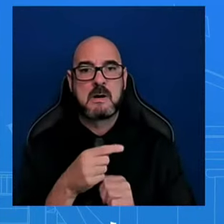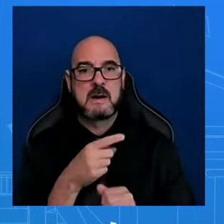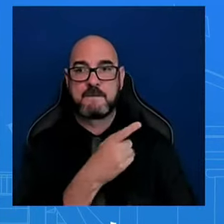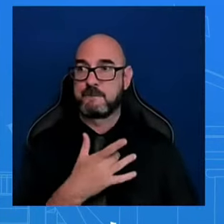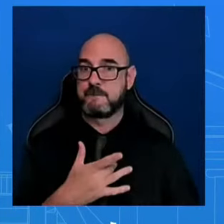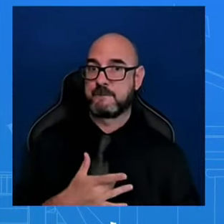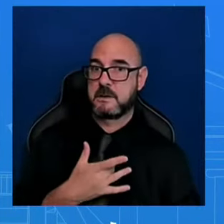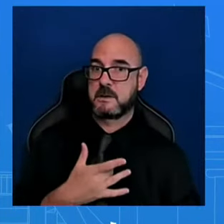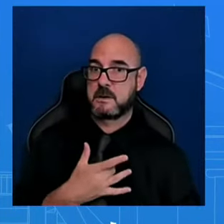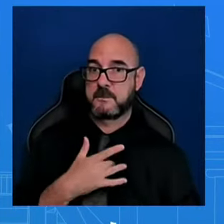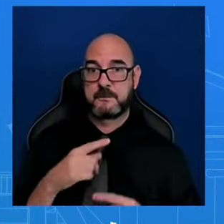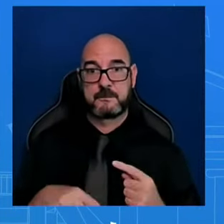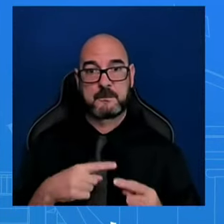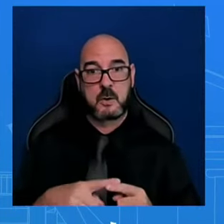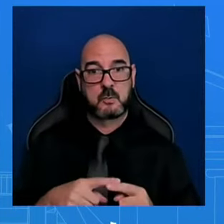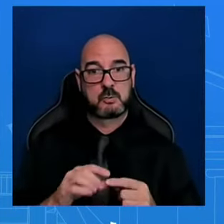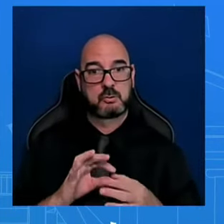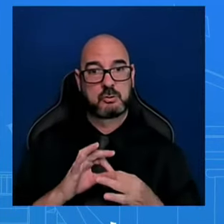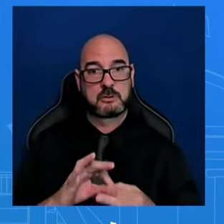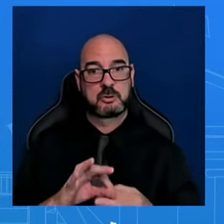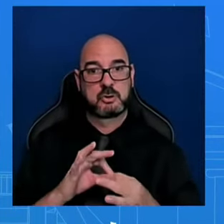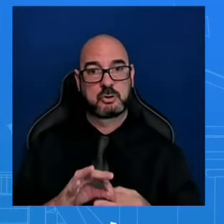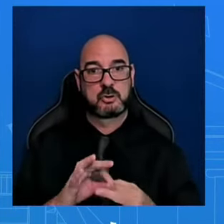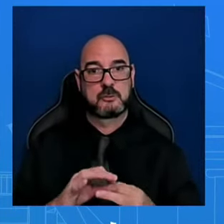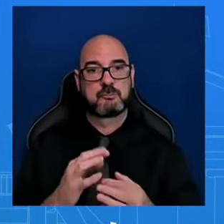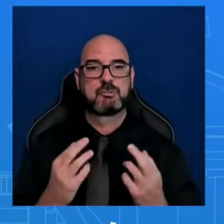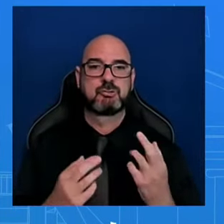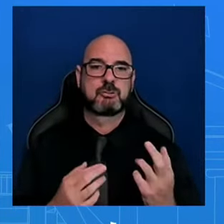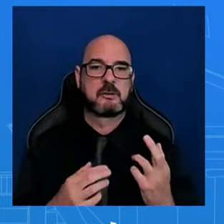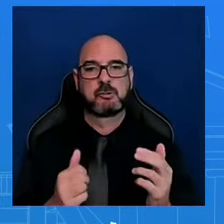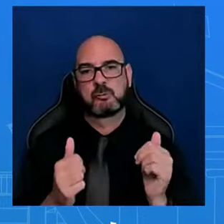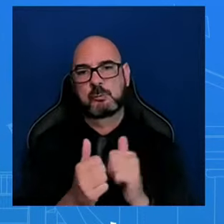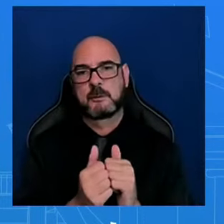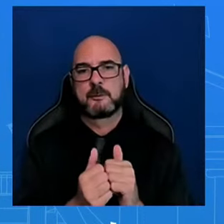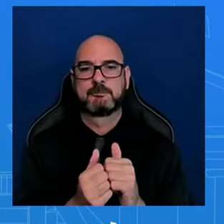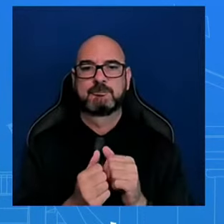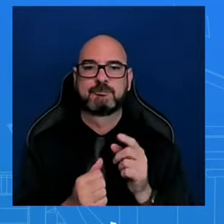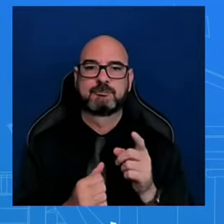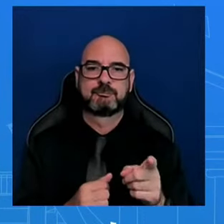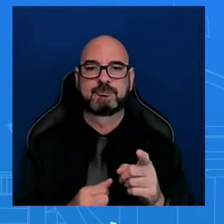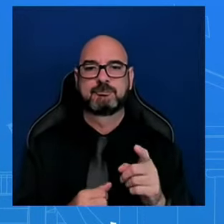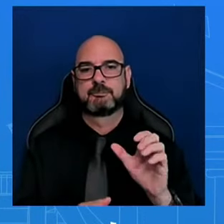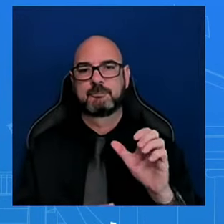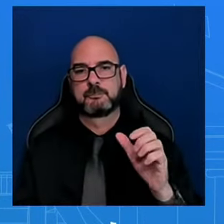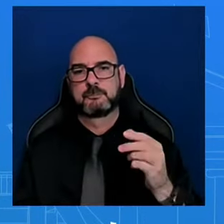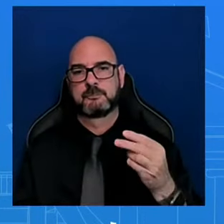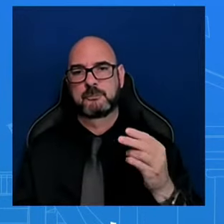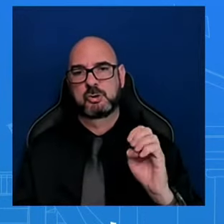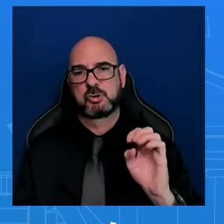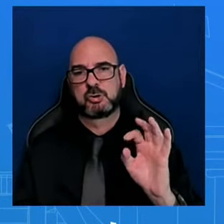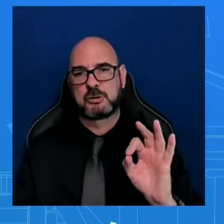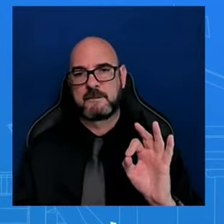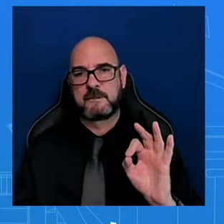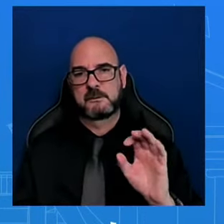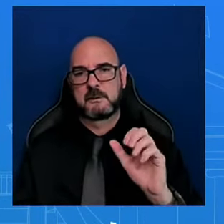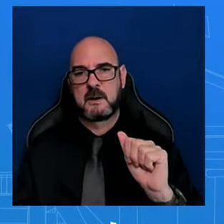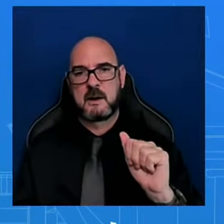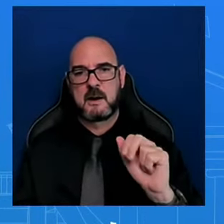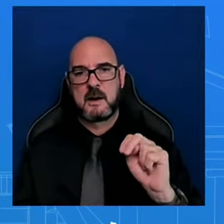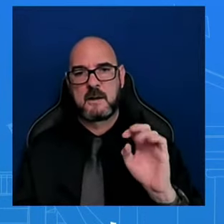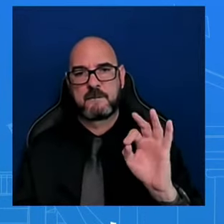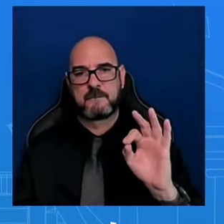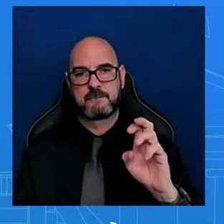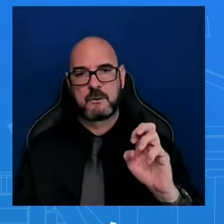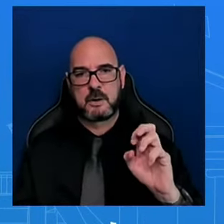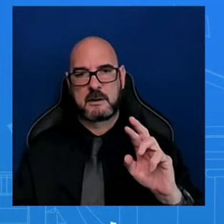friendship with Chef Andres. He considers him a friend. He sees him as a